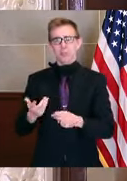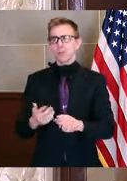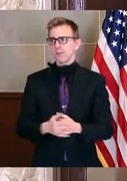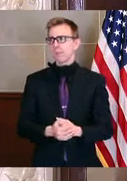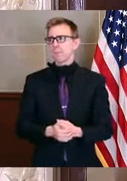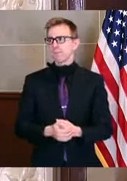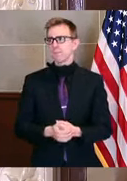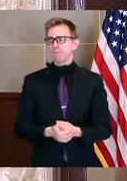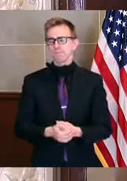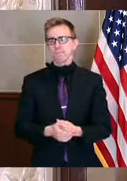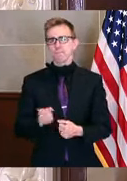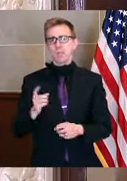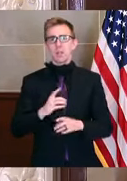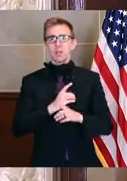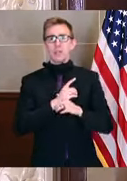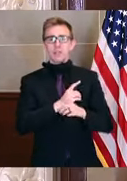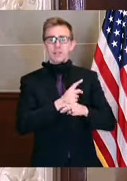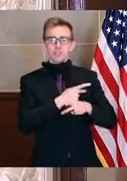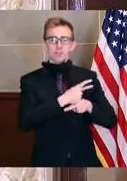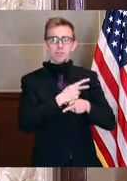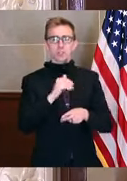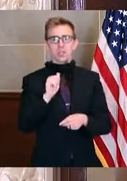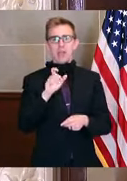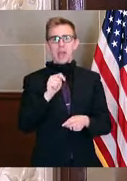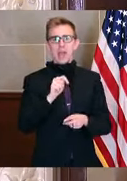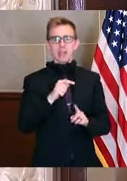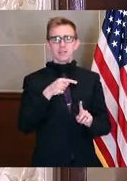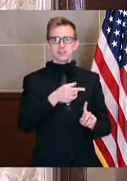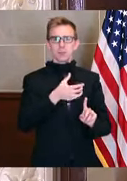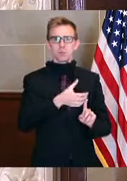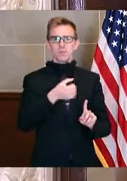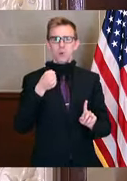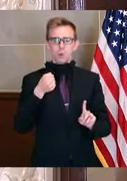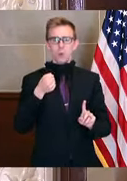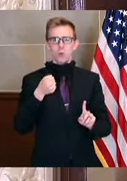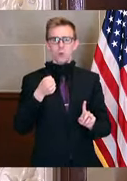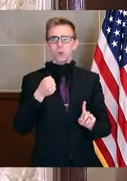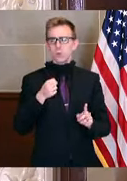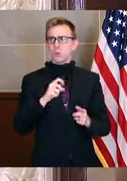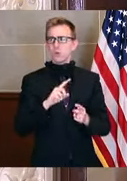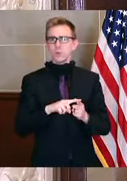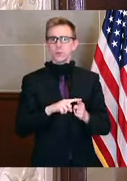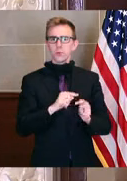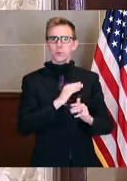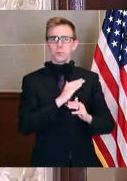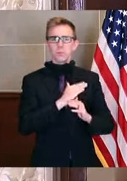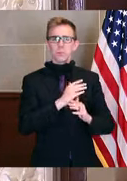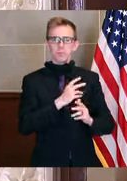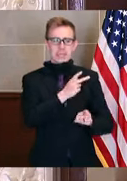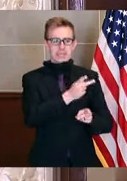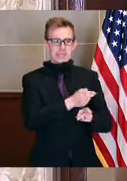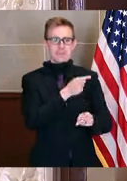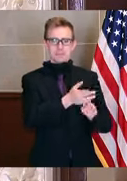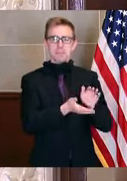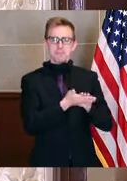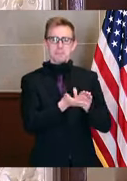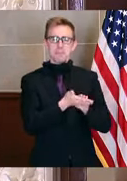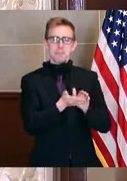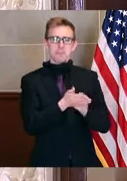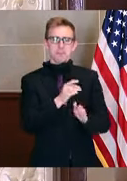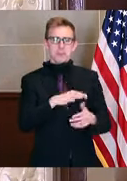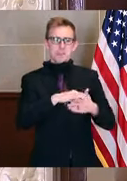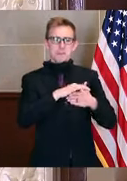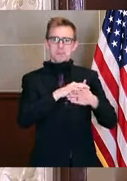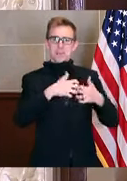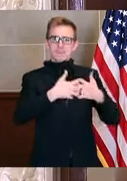Defense Production Act was evoked, um, to keep these meetings, meet packing plants open. Are these folks